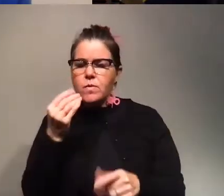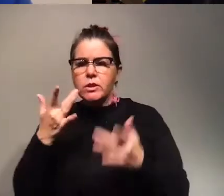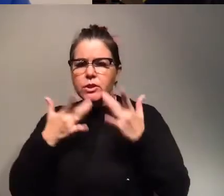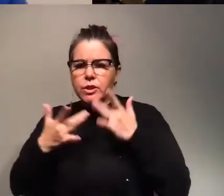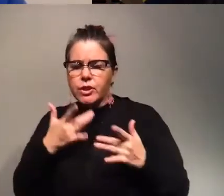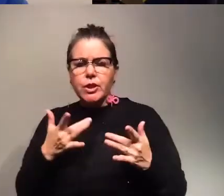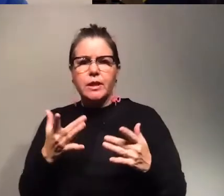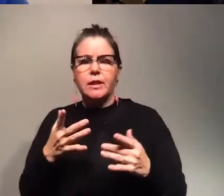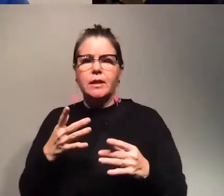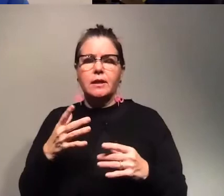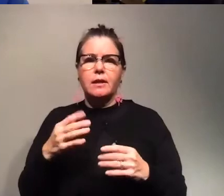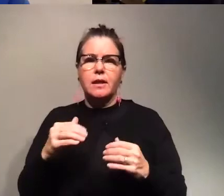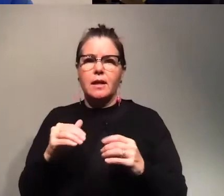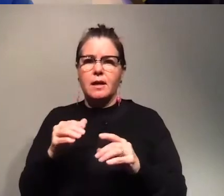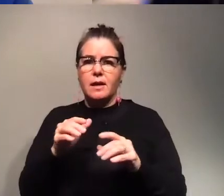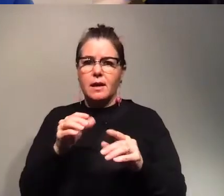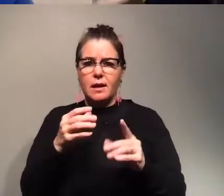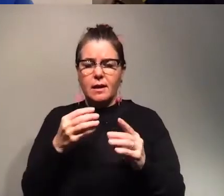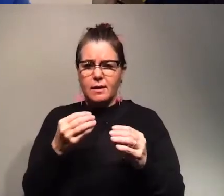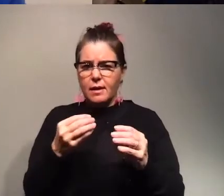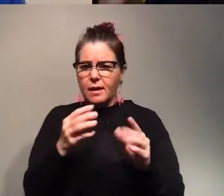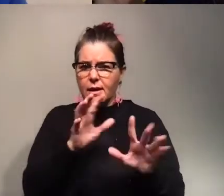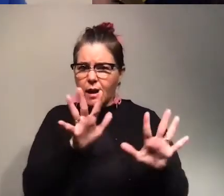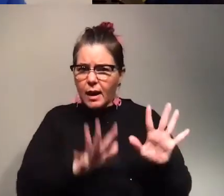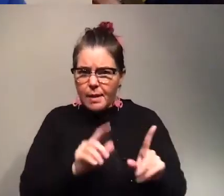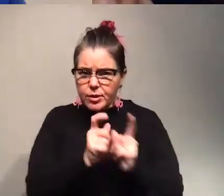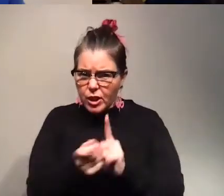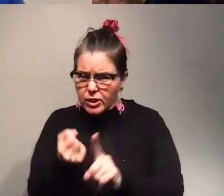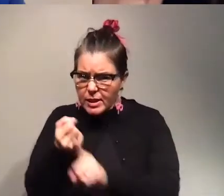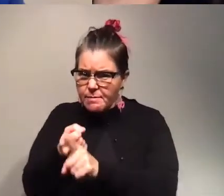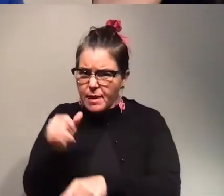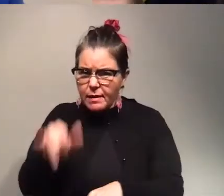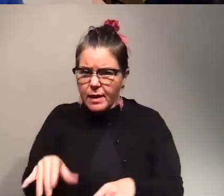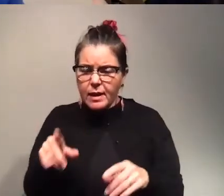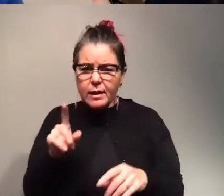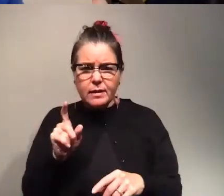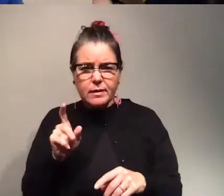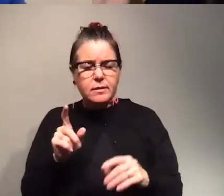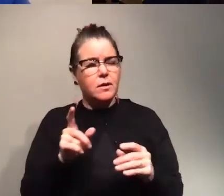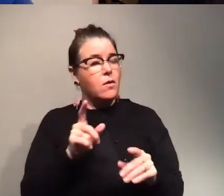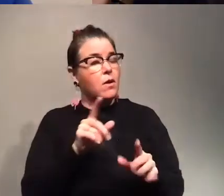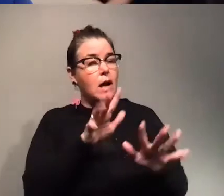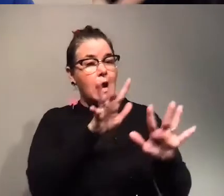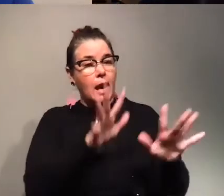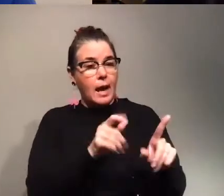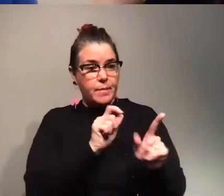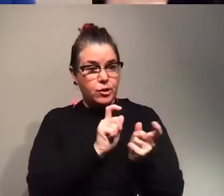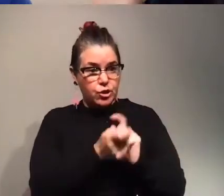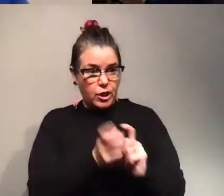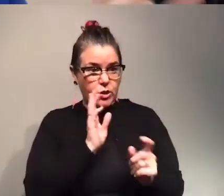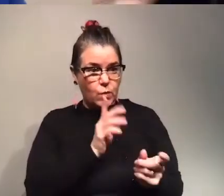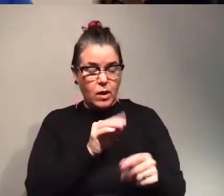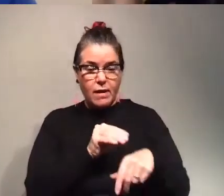how climate change is affecting food security. So is there any way that climate change is affecting how